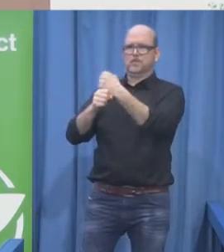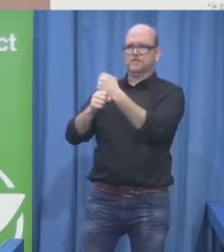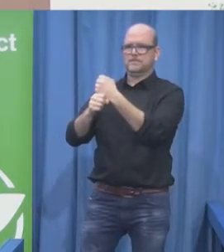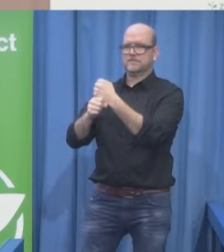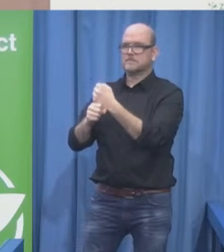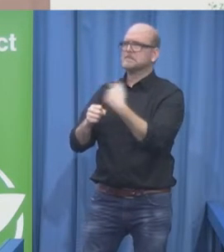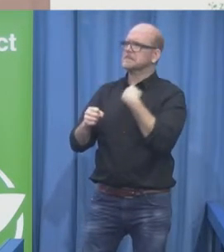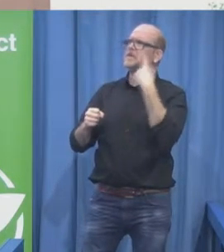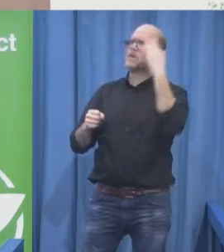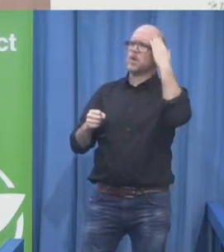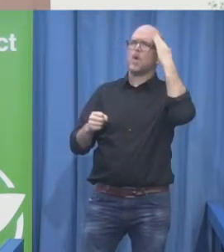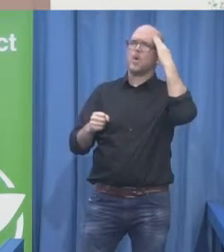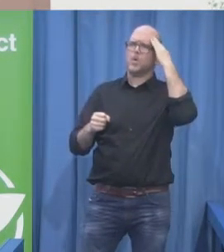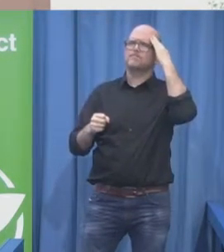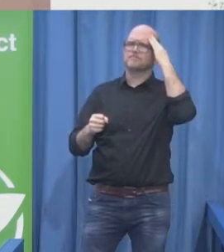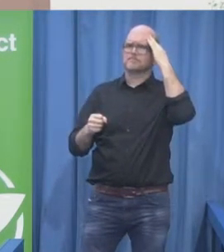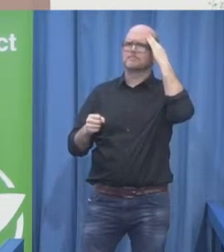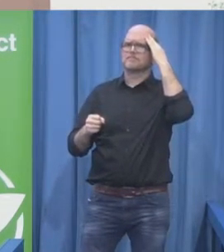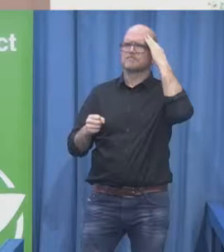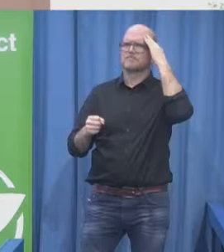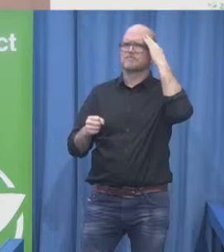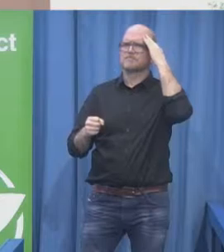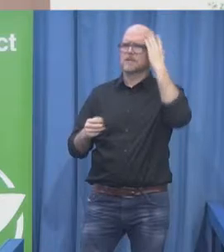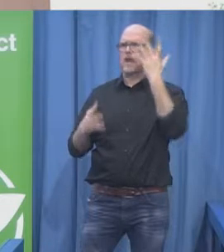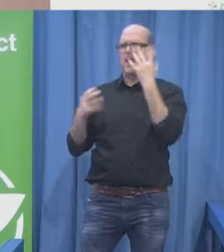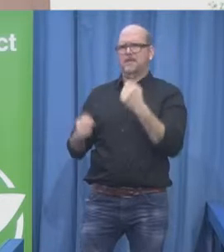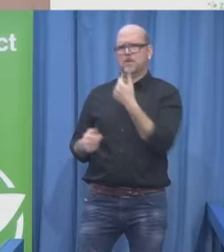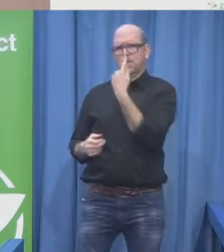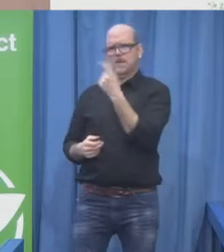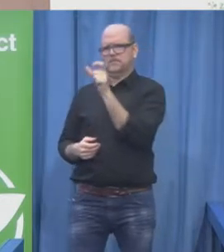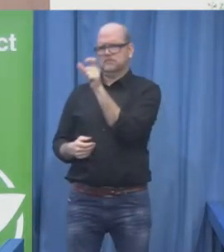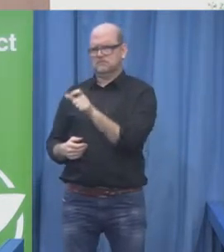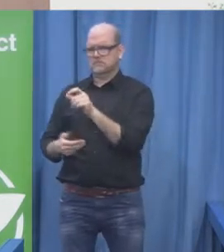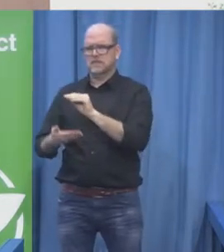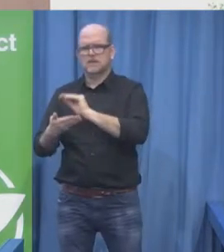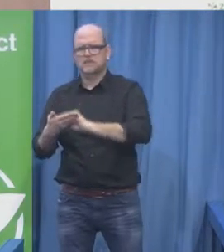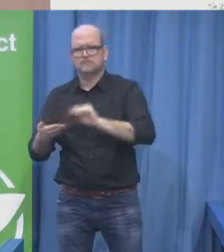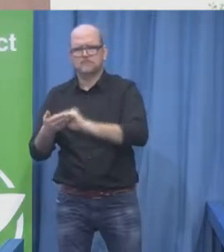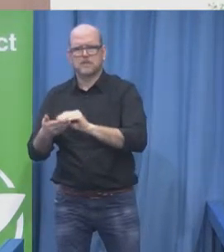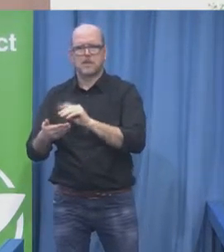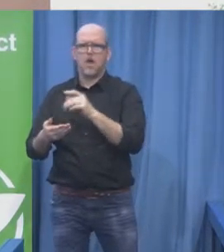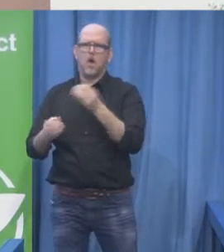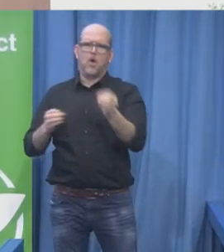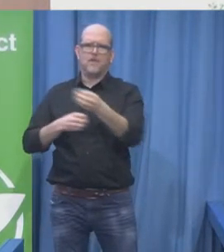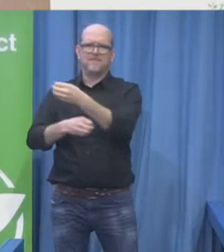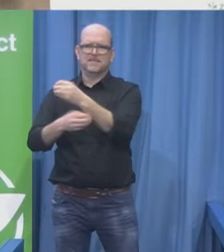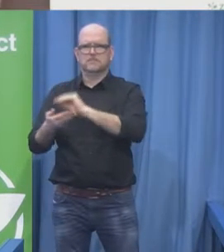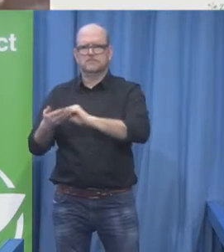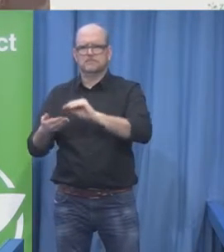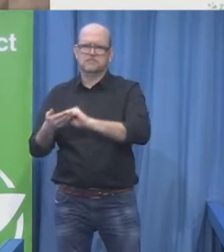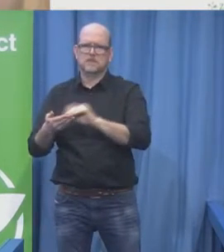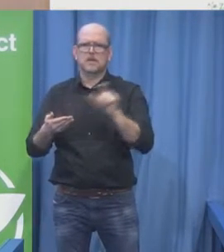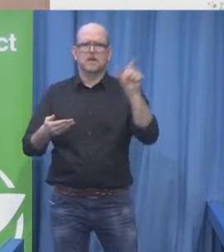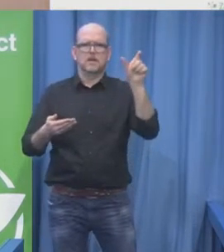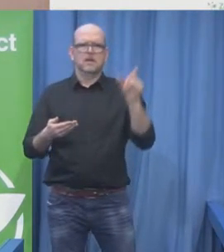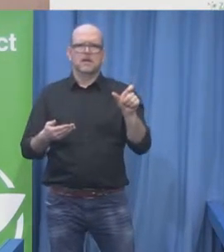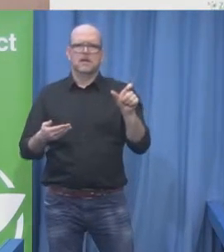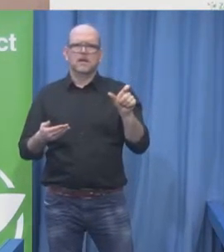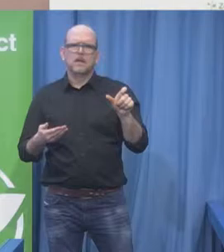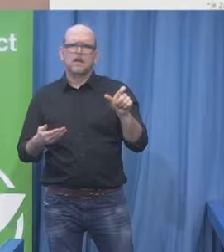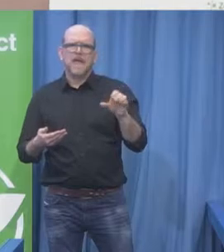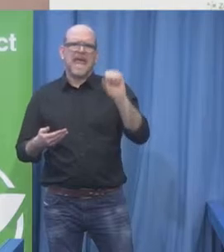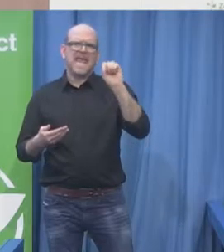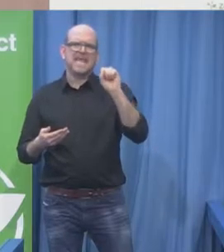Convention on the Rights of Persons with Disabilities, known as a CRPD, SSCRPD. And I have with me a colleague, Eric